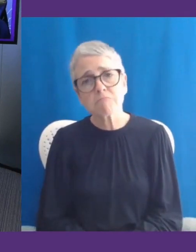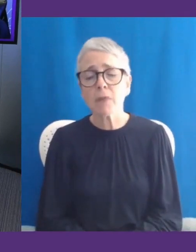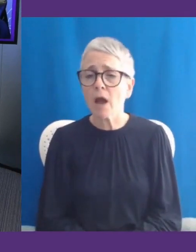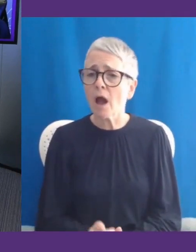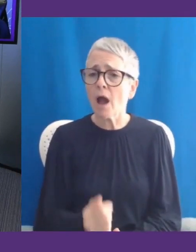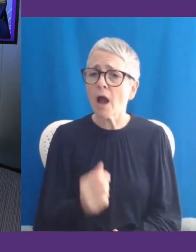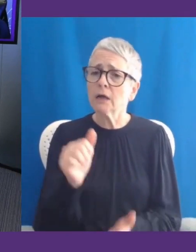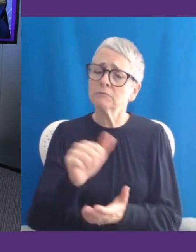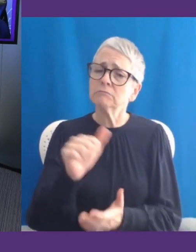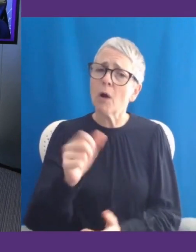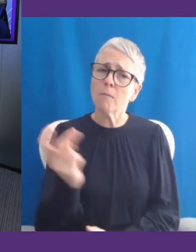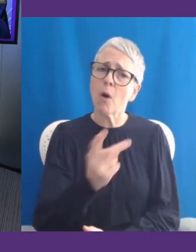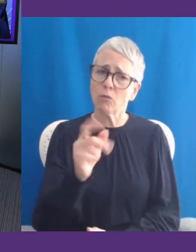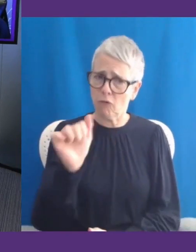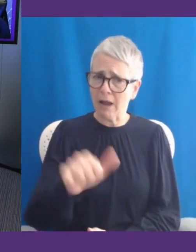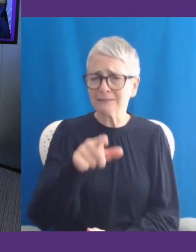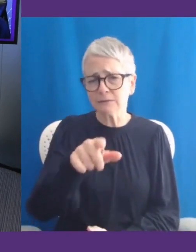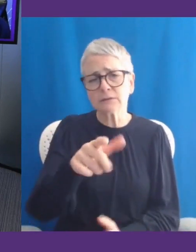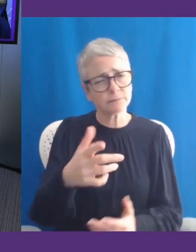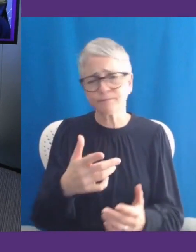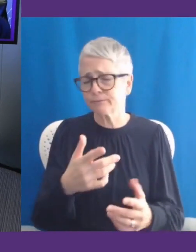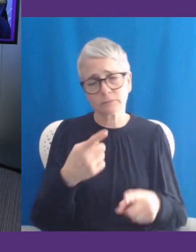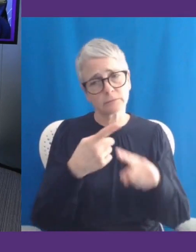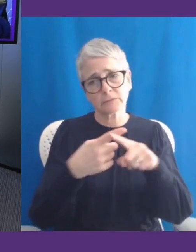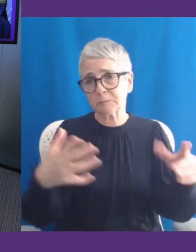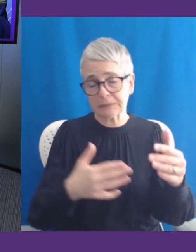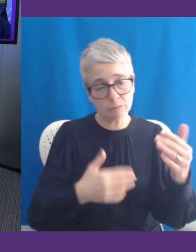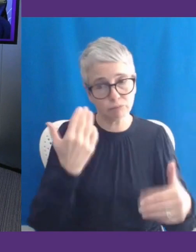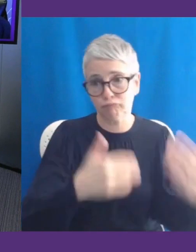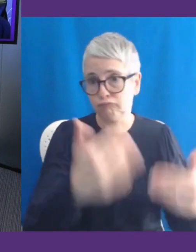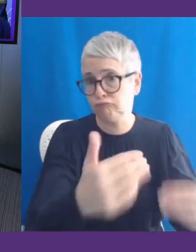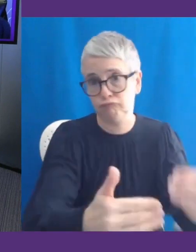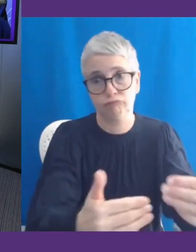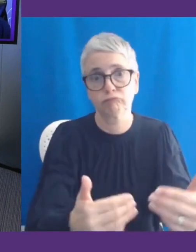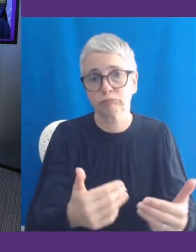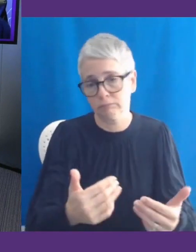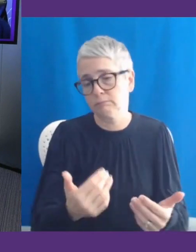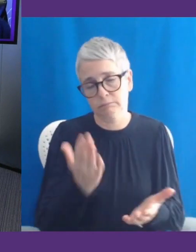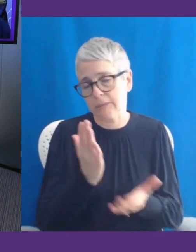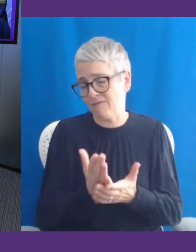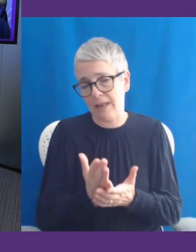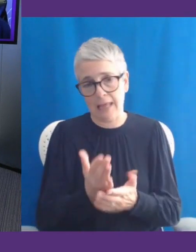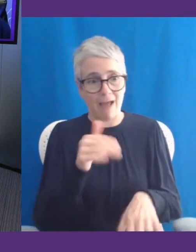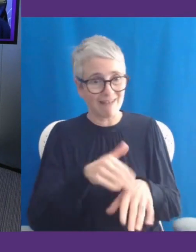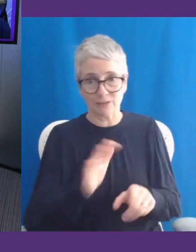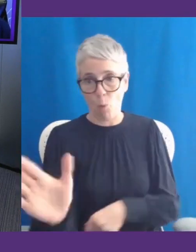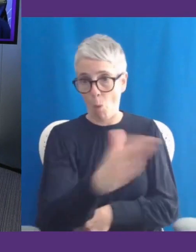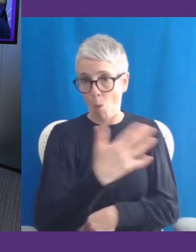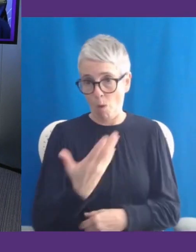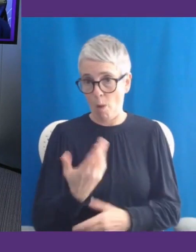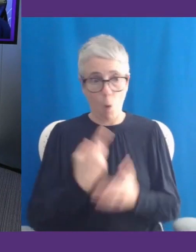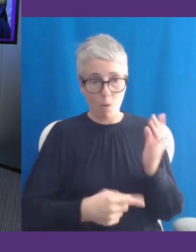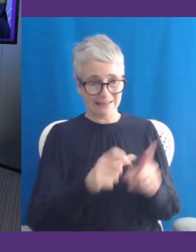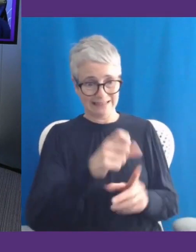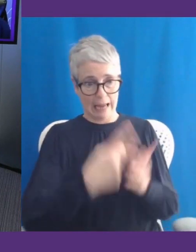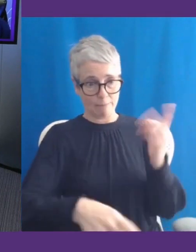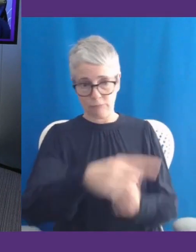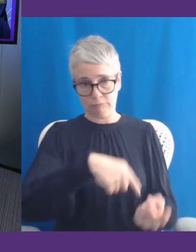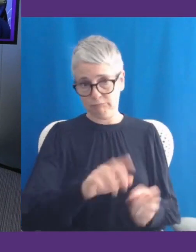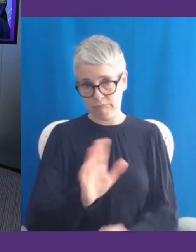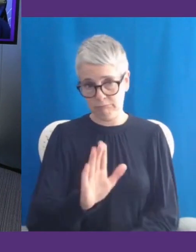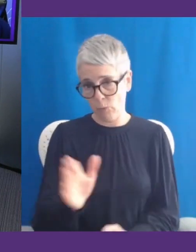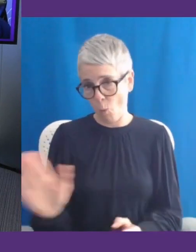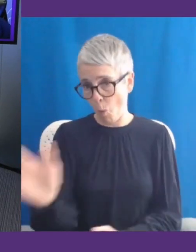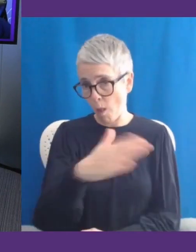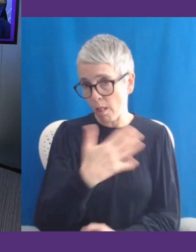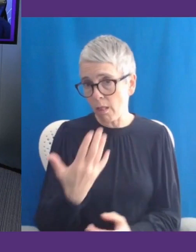some of that impacts everyone with or without a disability. So the digitalization of our world, you know, how we've gone to school,